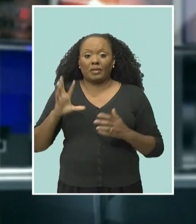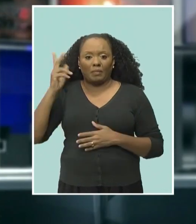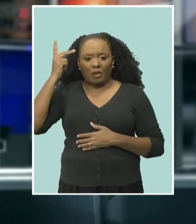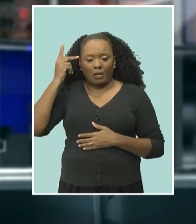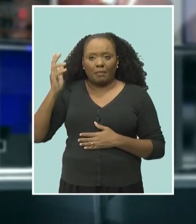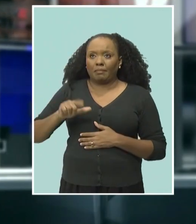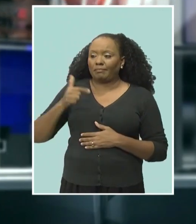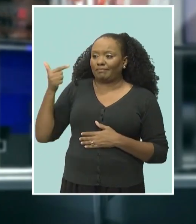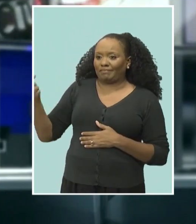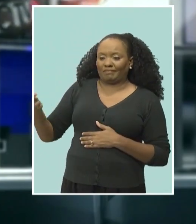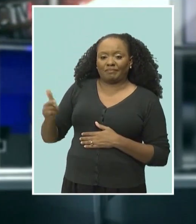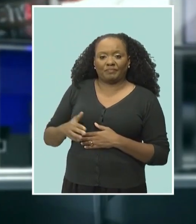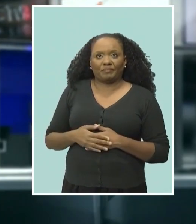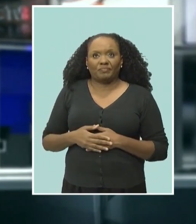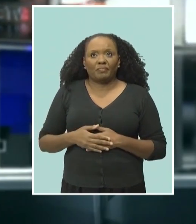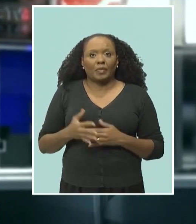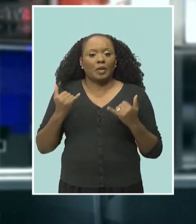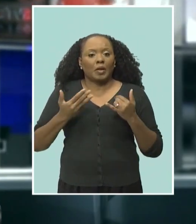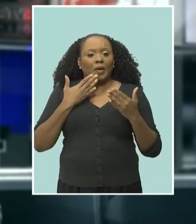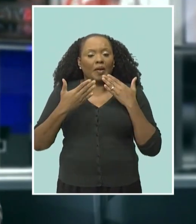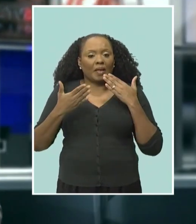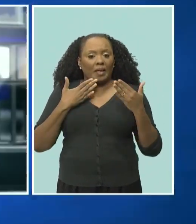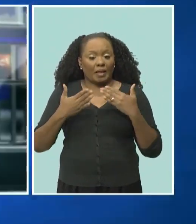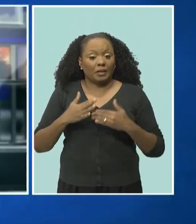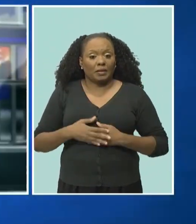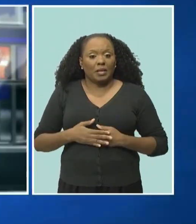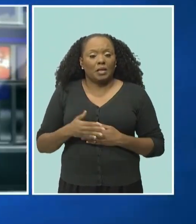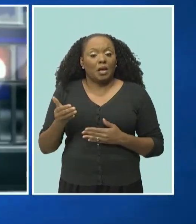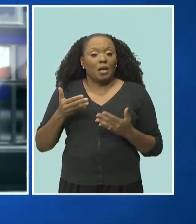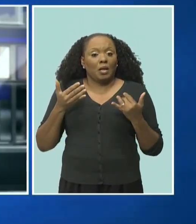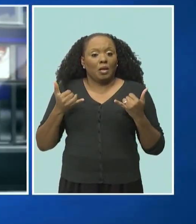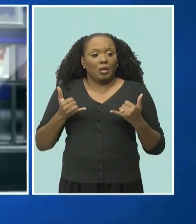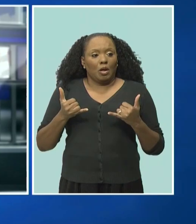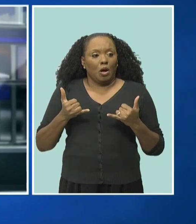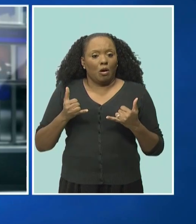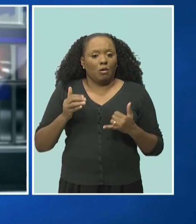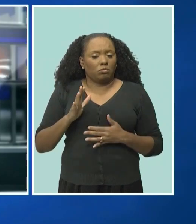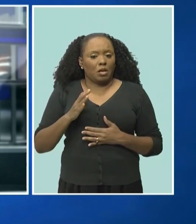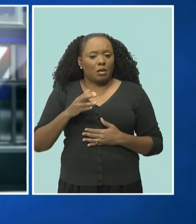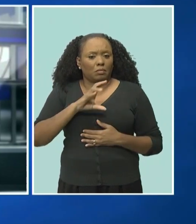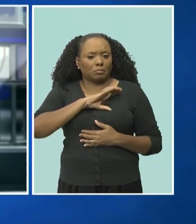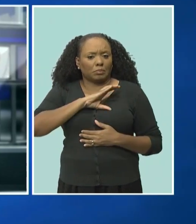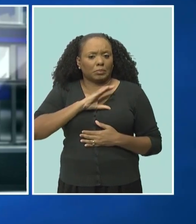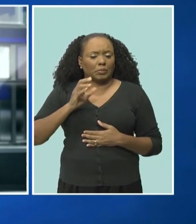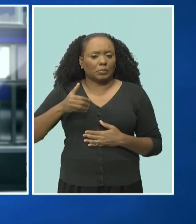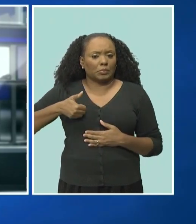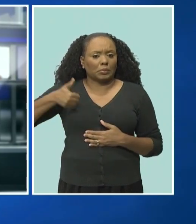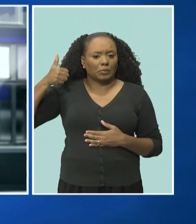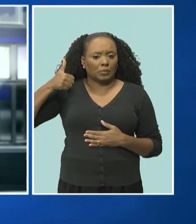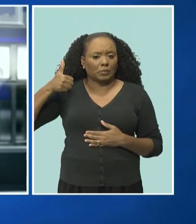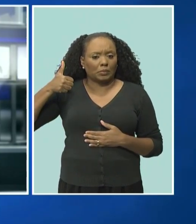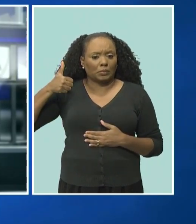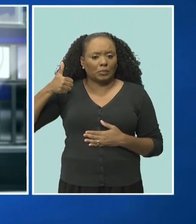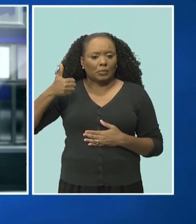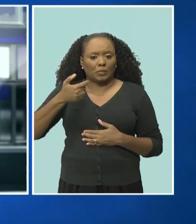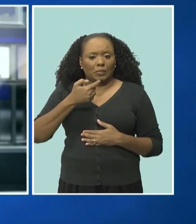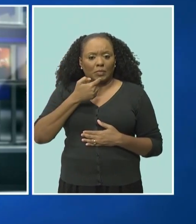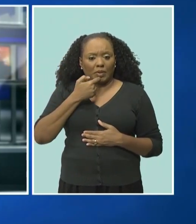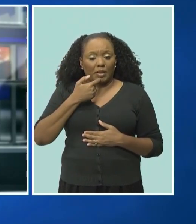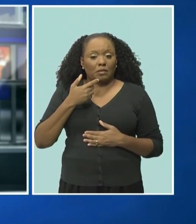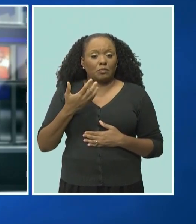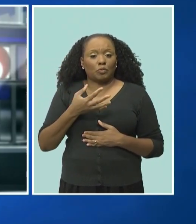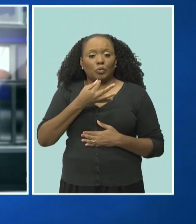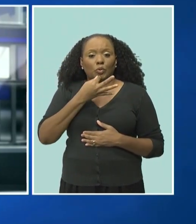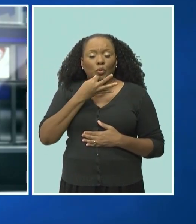back over to you. Up and on. Up and on, Shane. Thanks a lot. Well, the word from Acting Commissioner of Police, Erwin Boyce, says, as Barbados